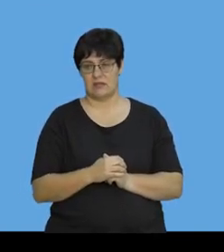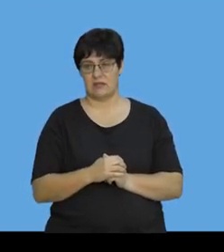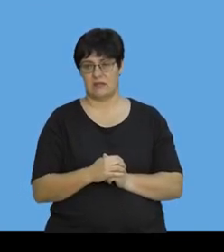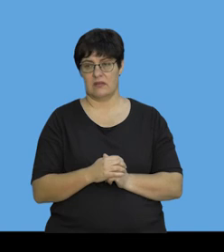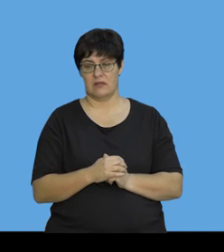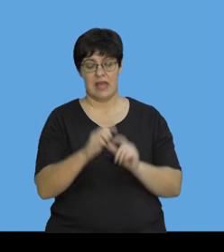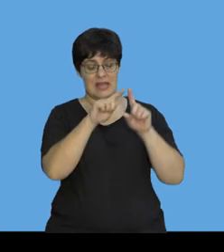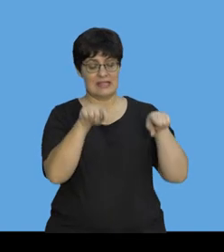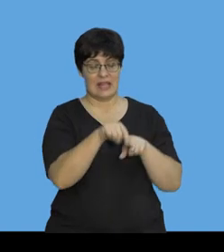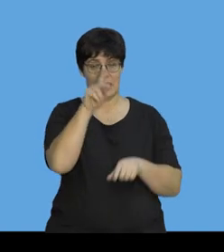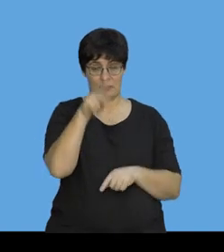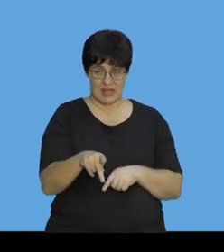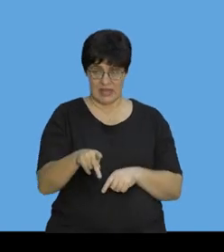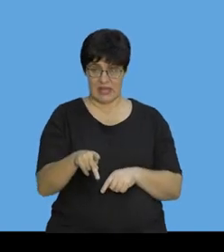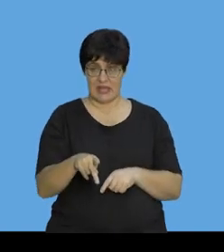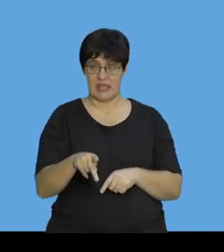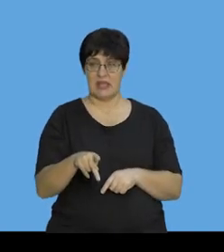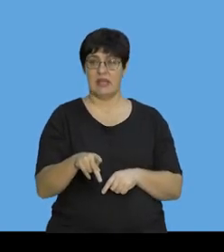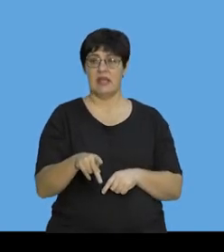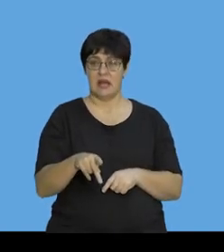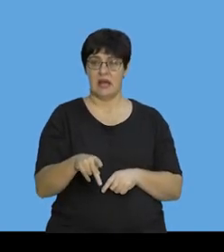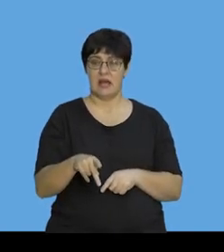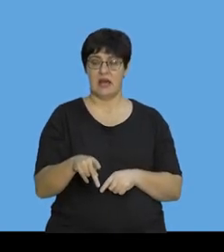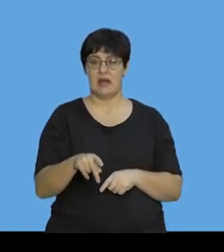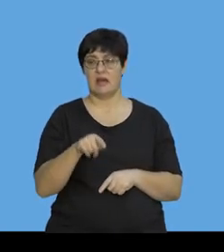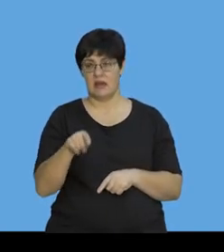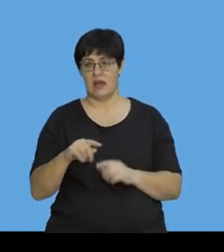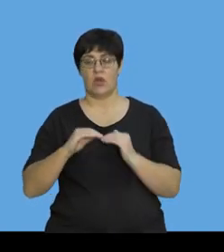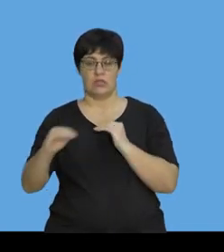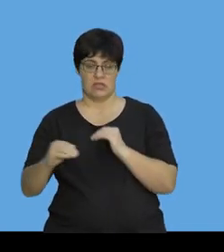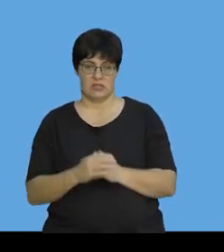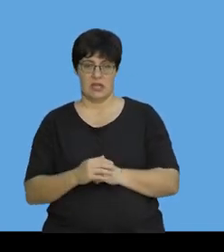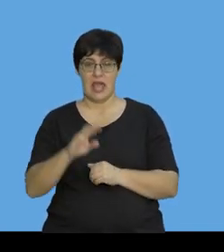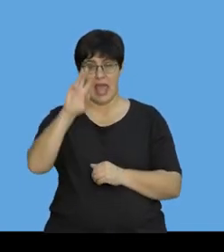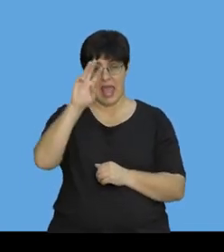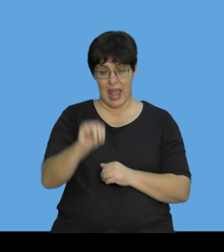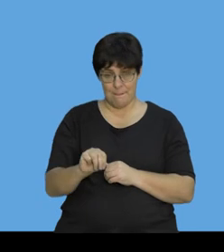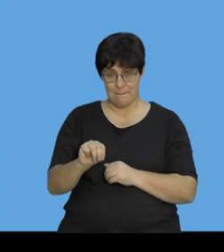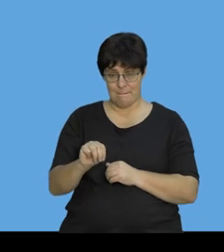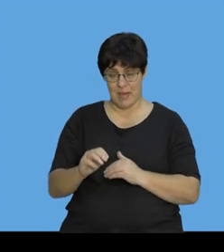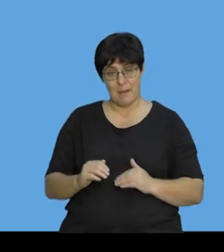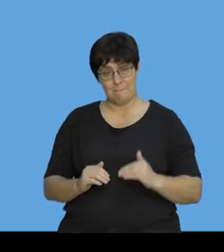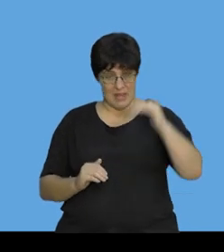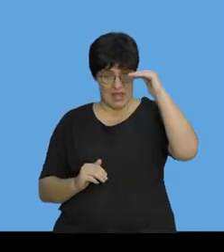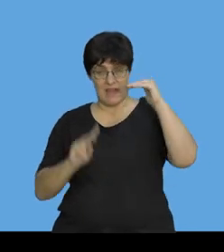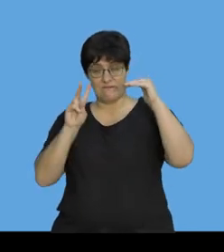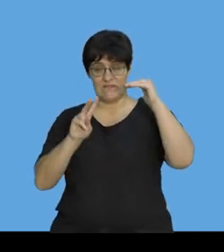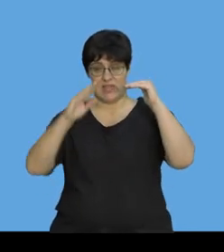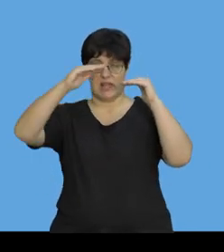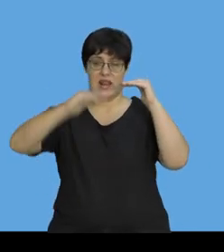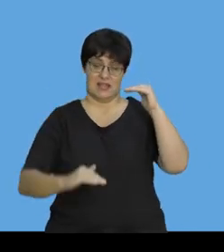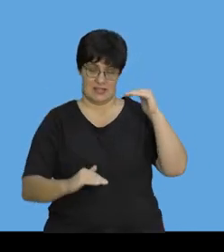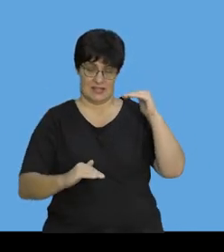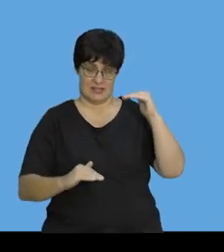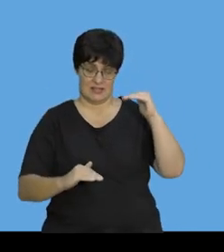to keep delta P as a constant. So if M gets bigger, V must get smaller.